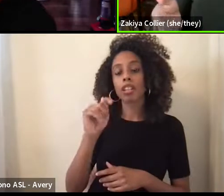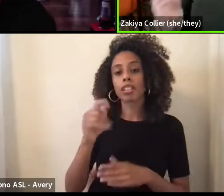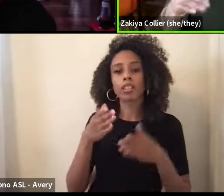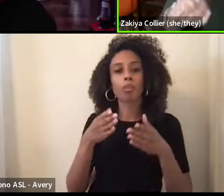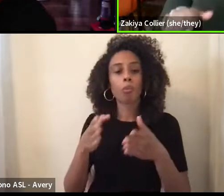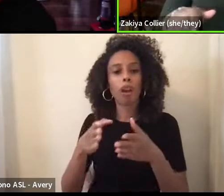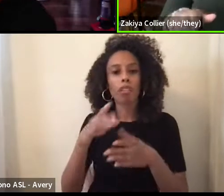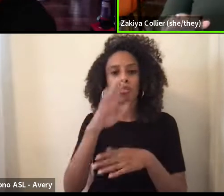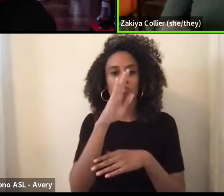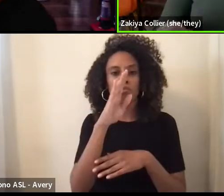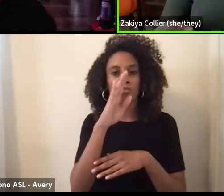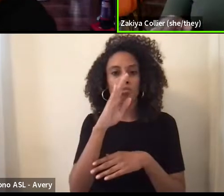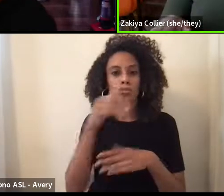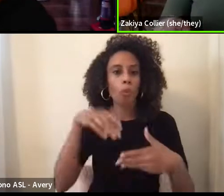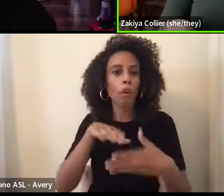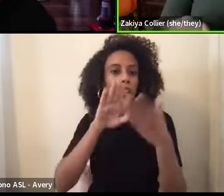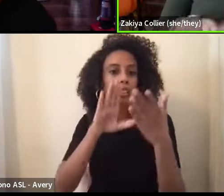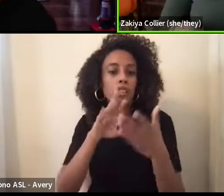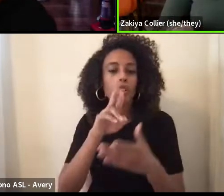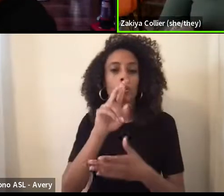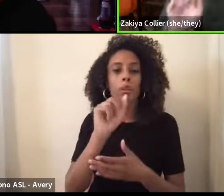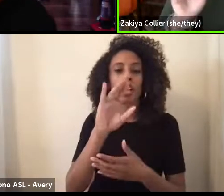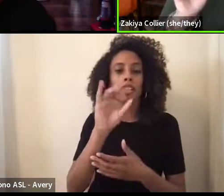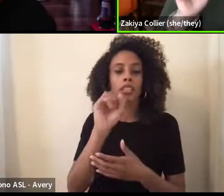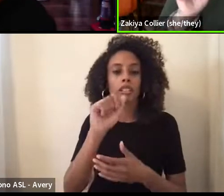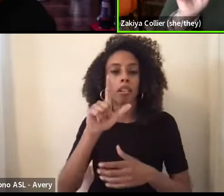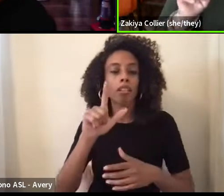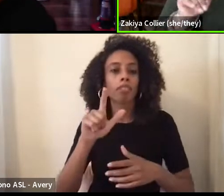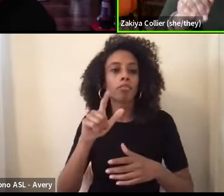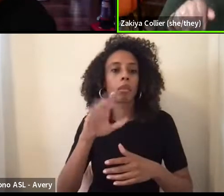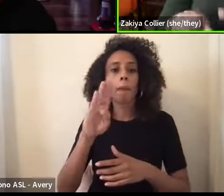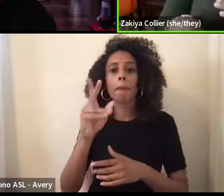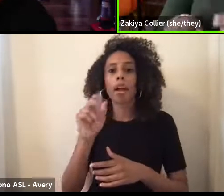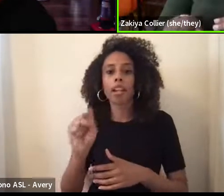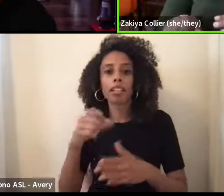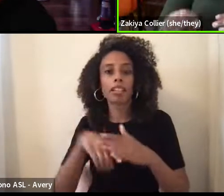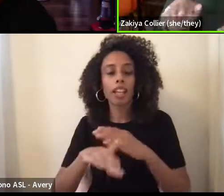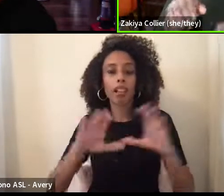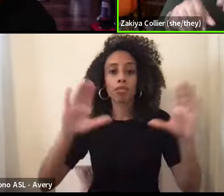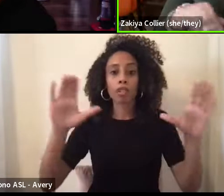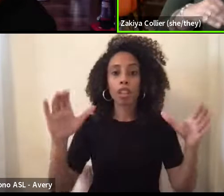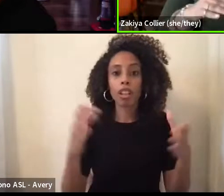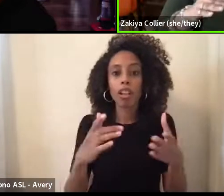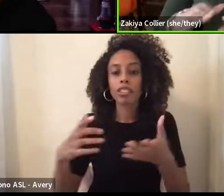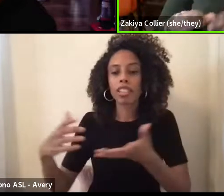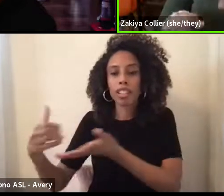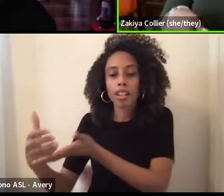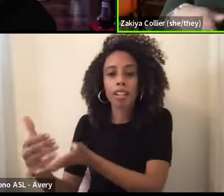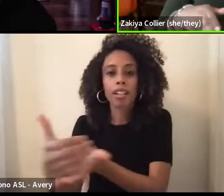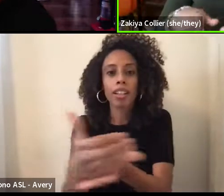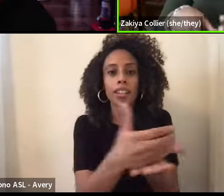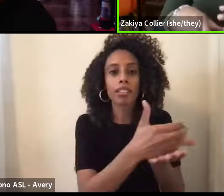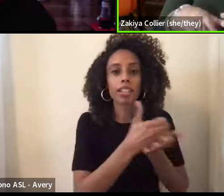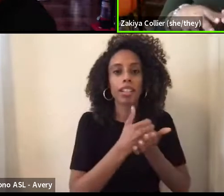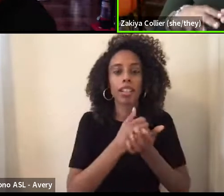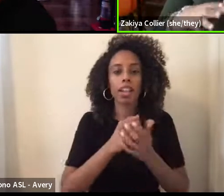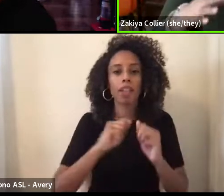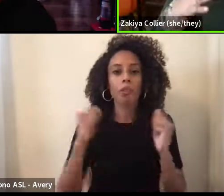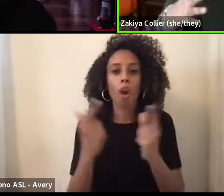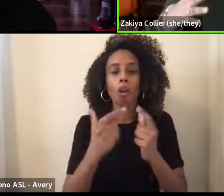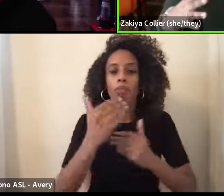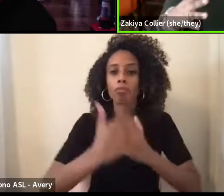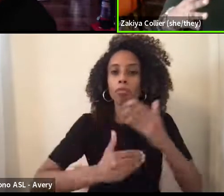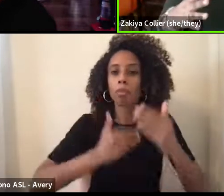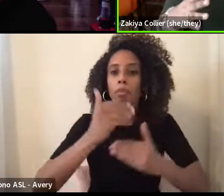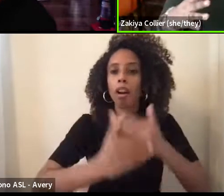racial biases in collections and in collecting and like sort of all the processes that